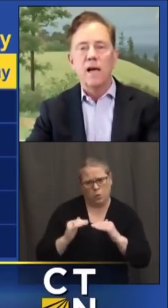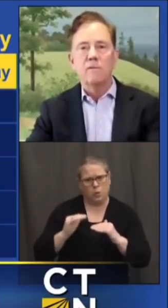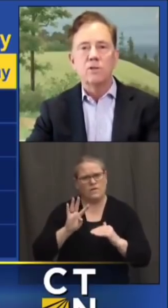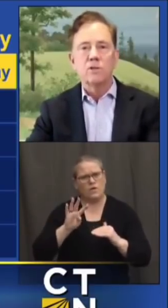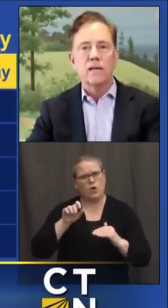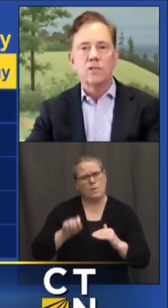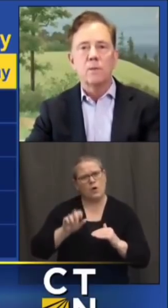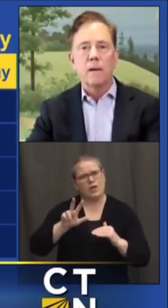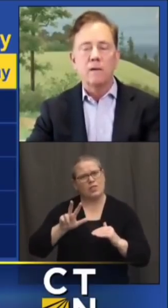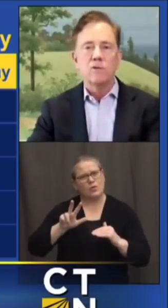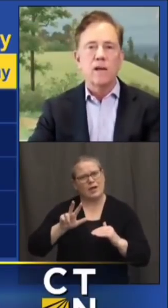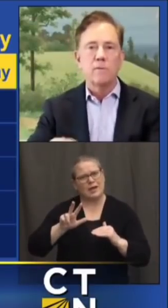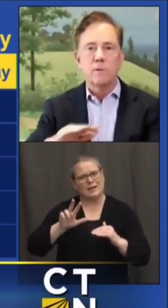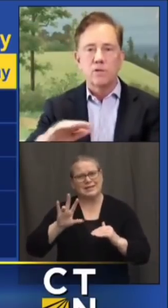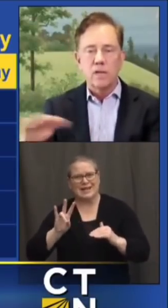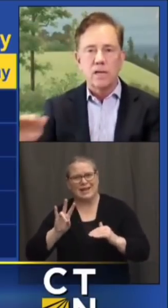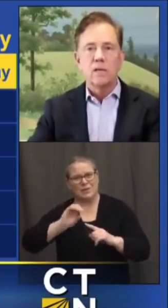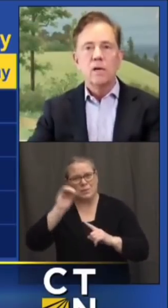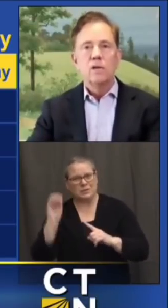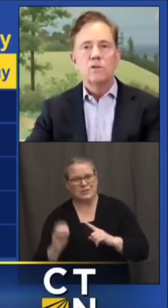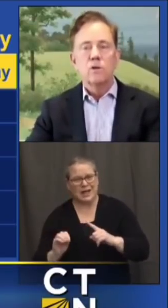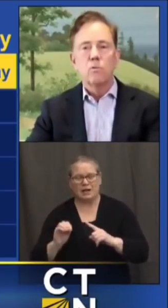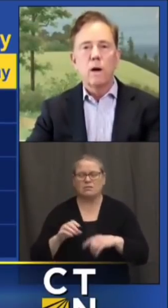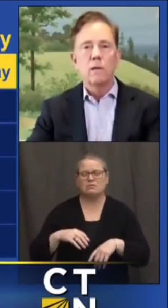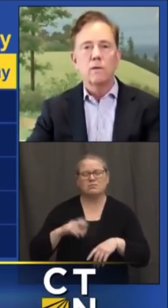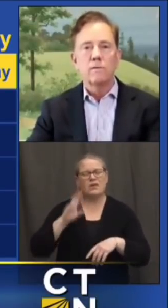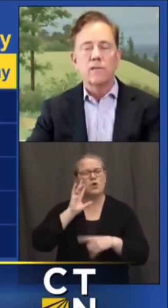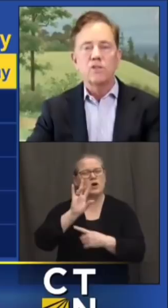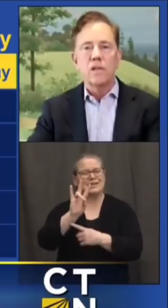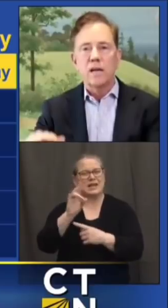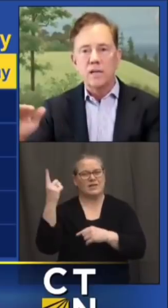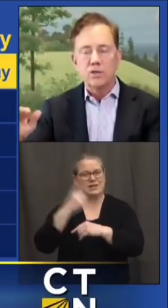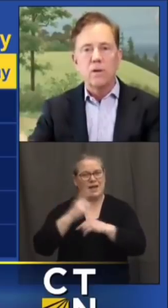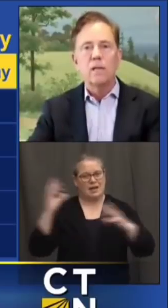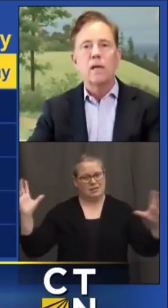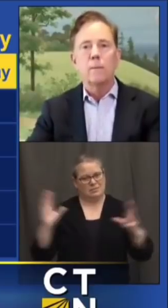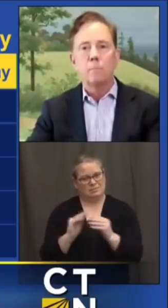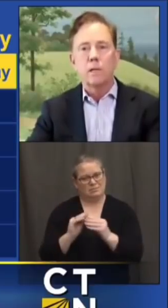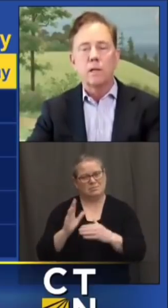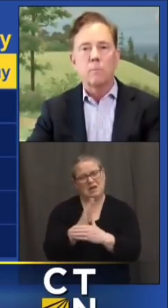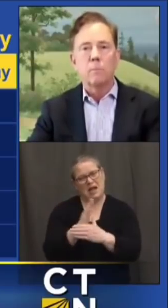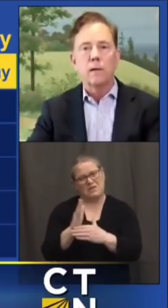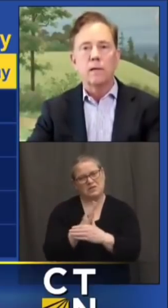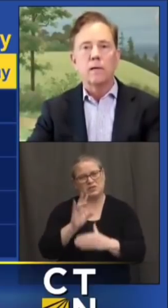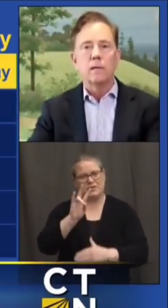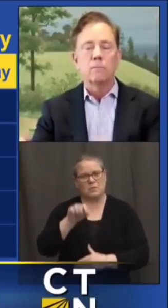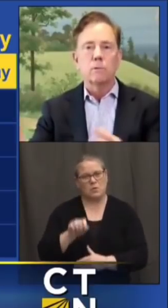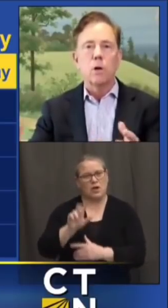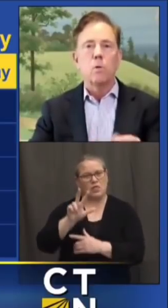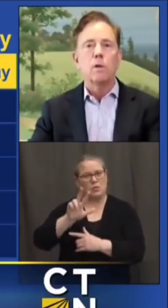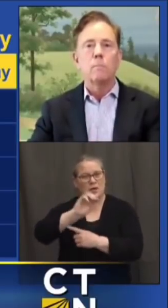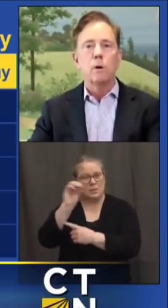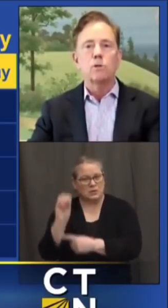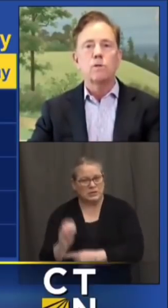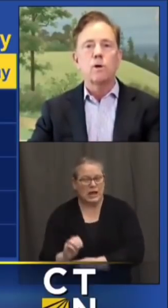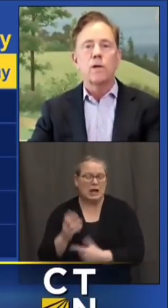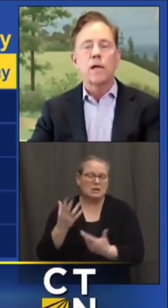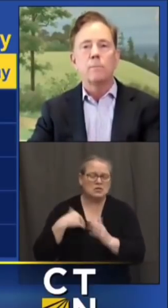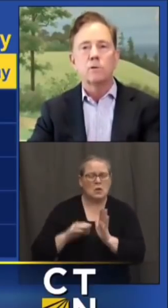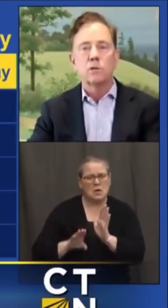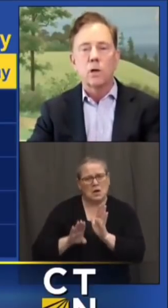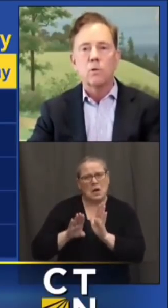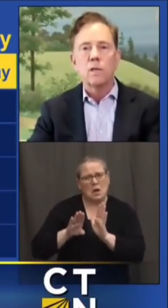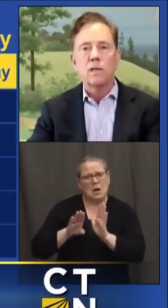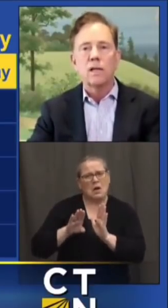day average that's about seven percent so relatively steady trending up a little bit uh lower than most of our